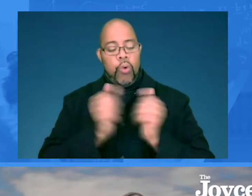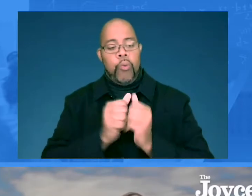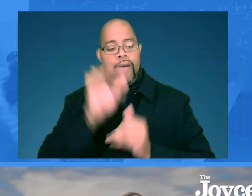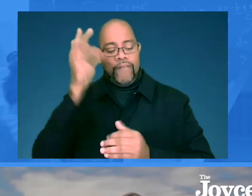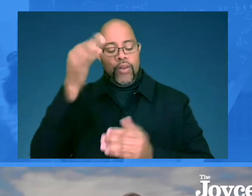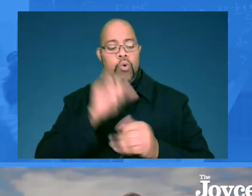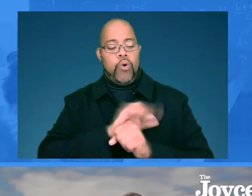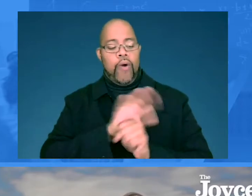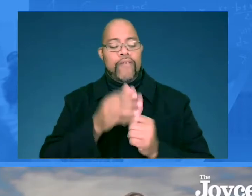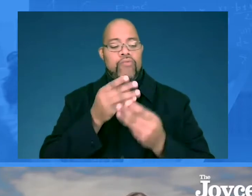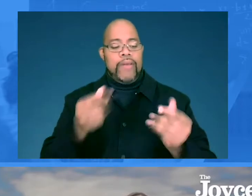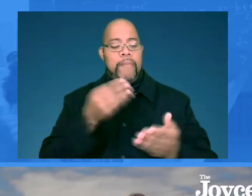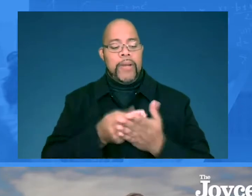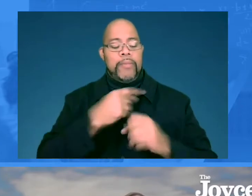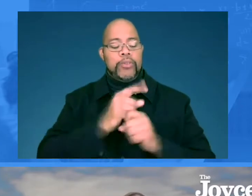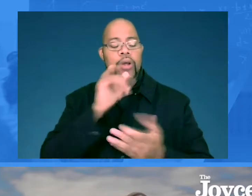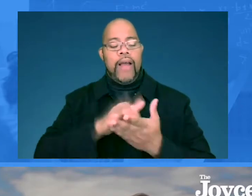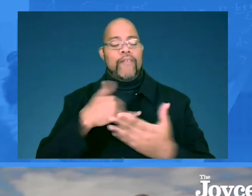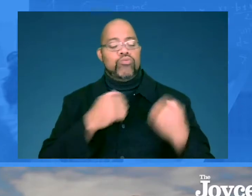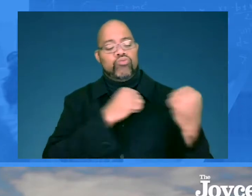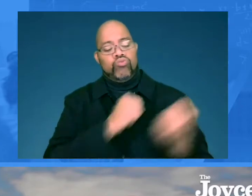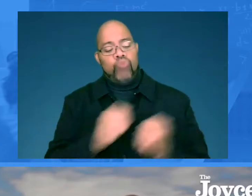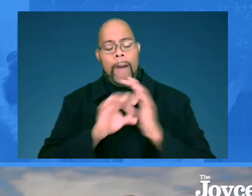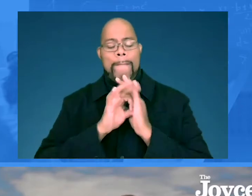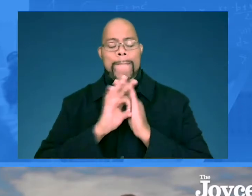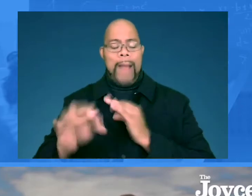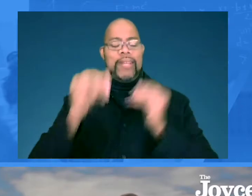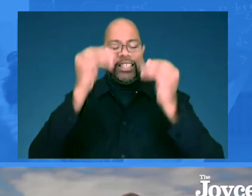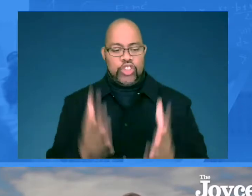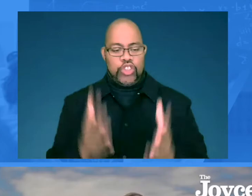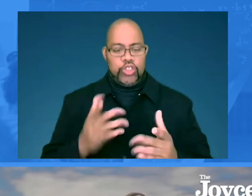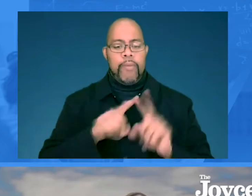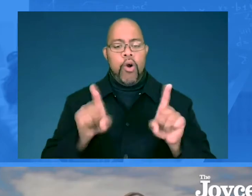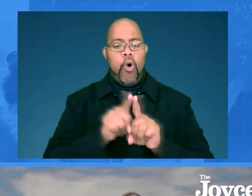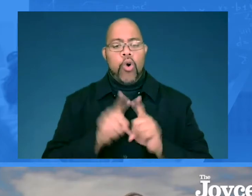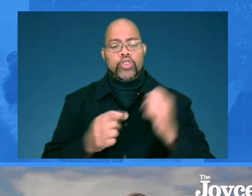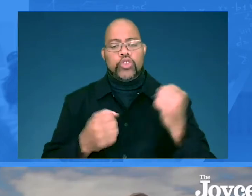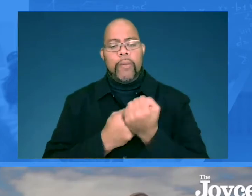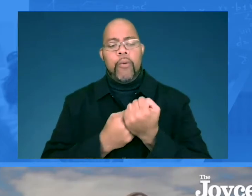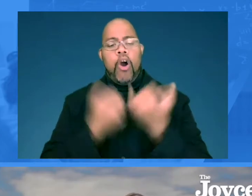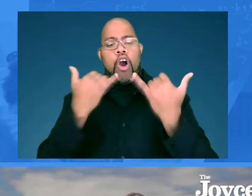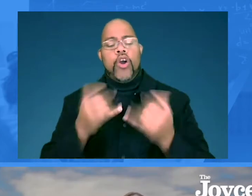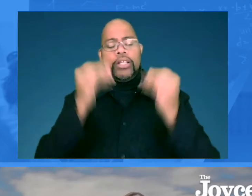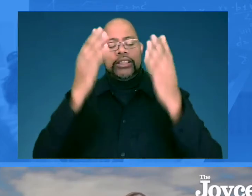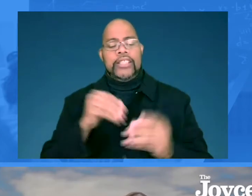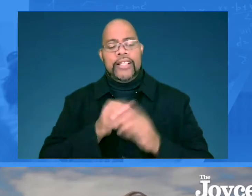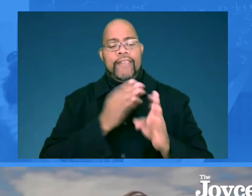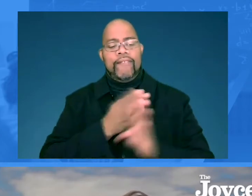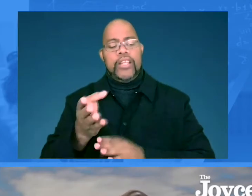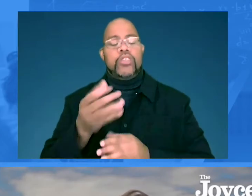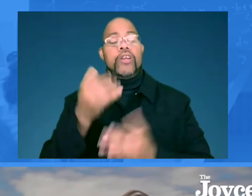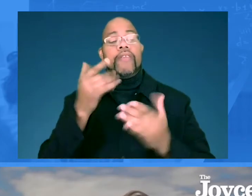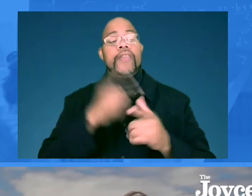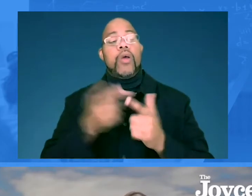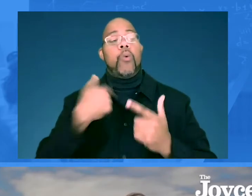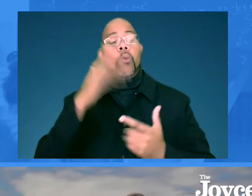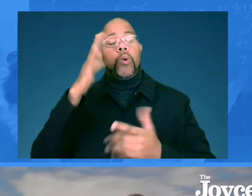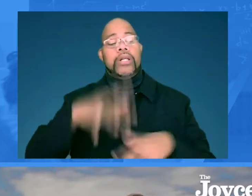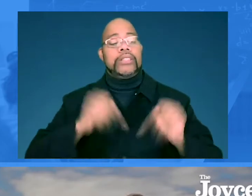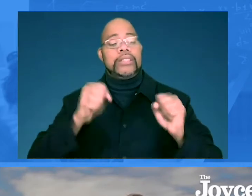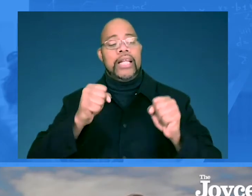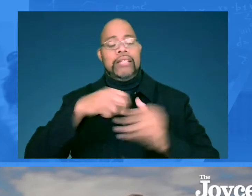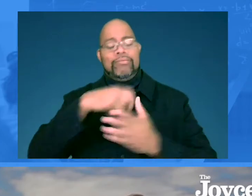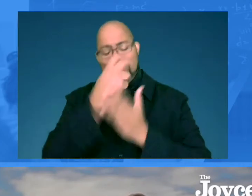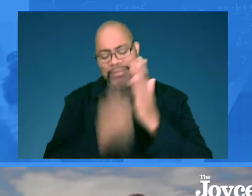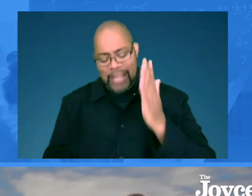federal COVID relief funds to ensure that we have a strong pipeline of teachers, but also to support the current teachers in the field. And then we're going